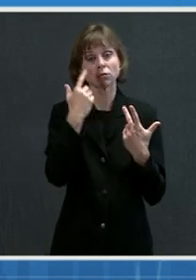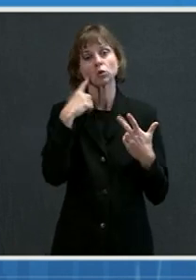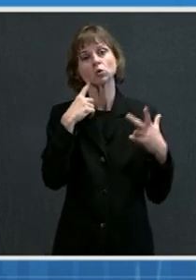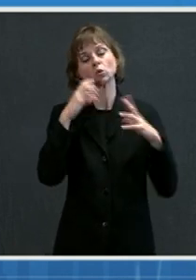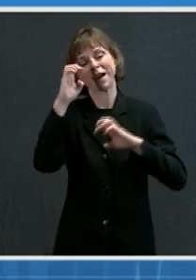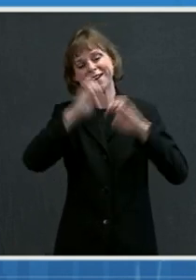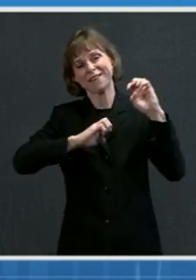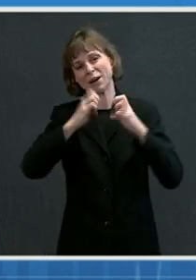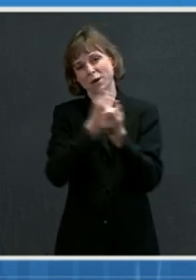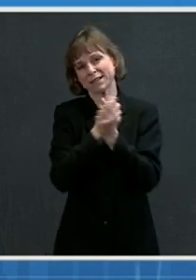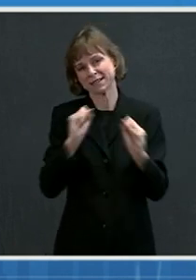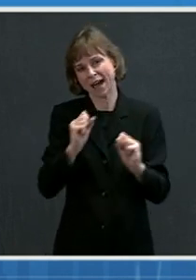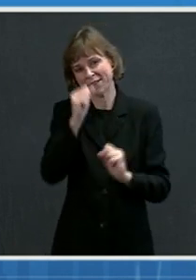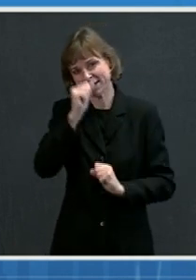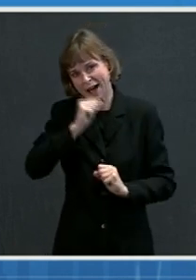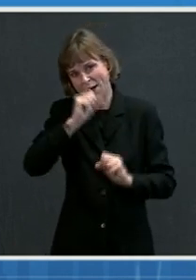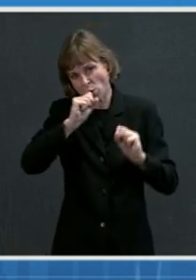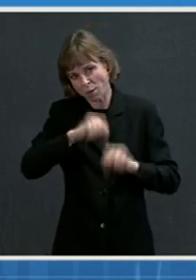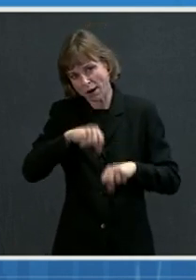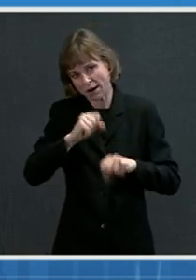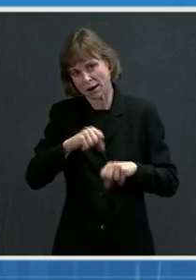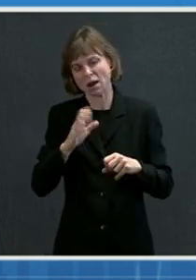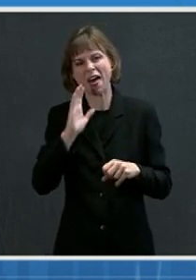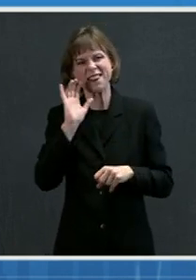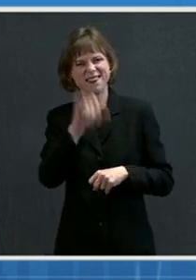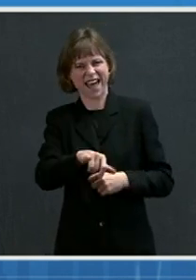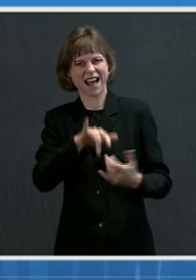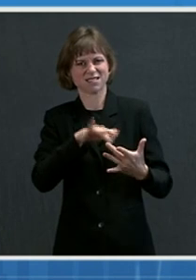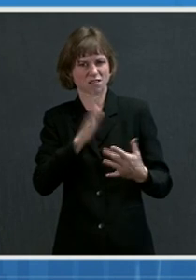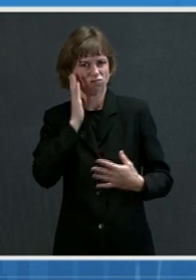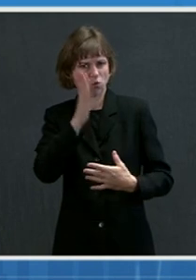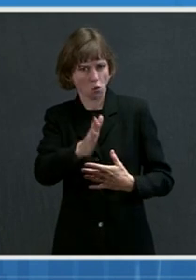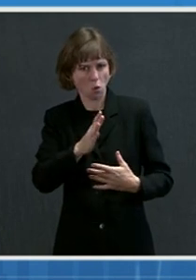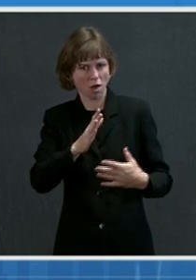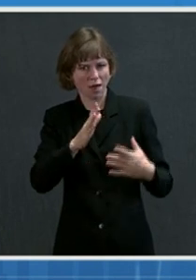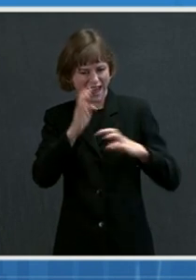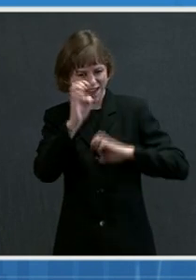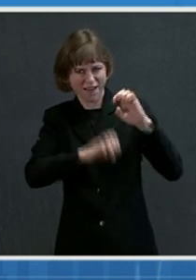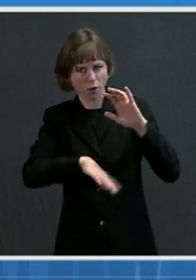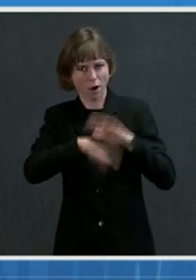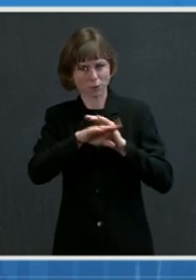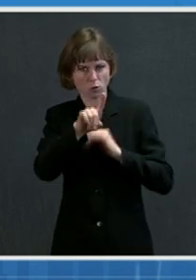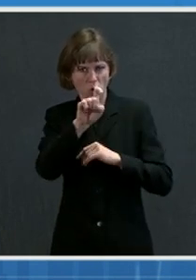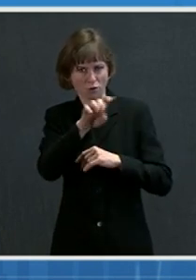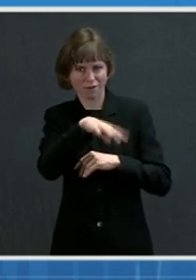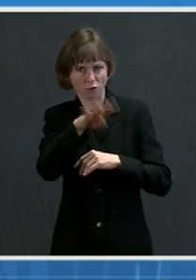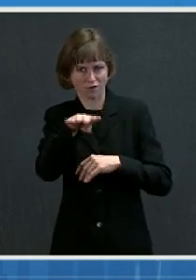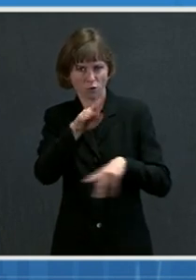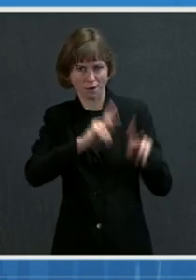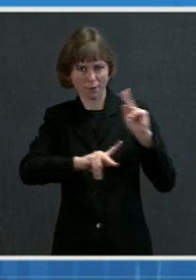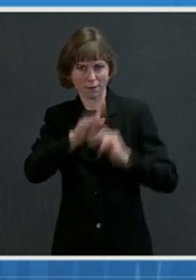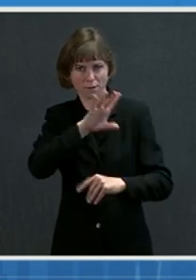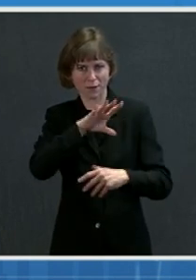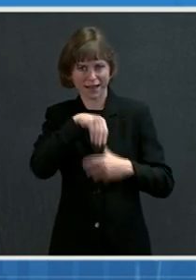immunogenicity. That study will evaluate up to 144 participants in two age group cohorts.